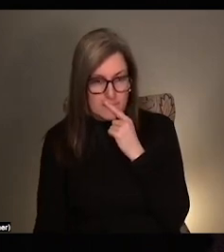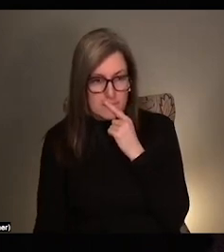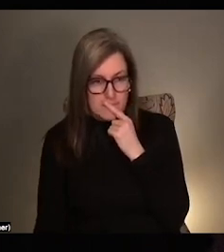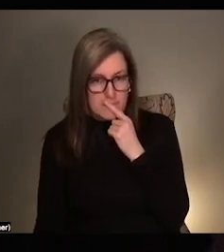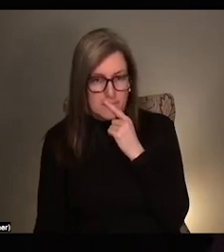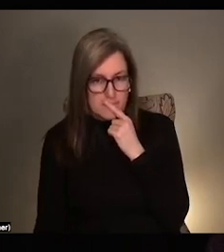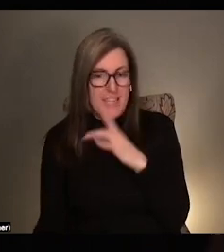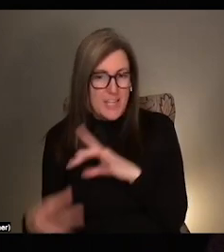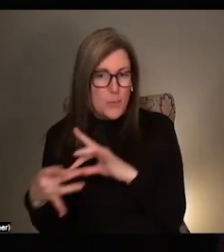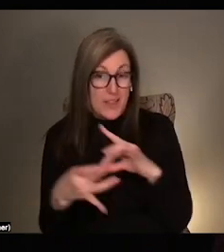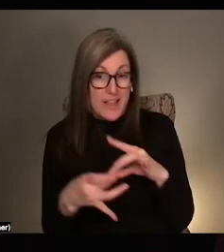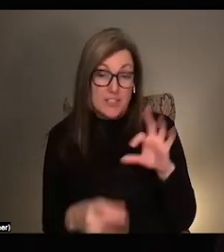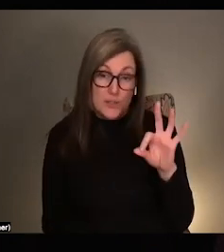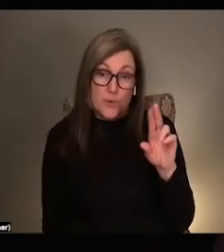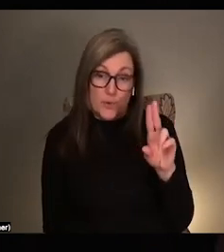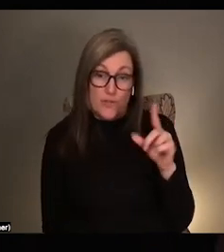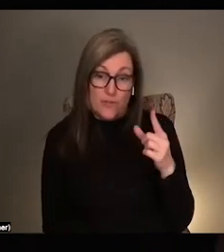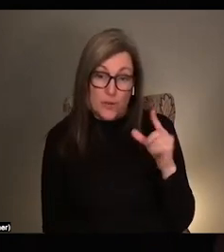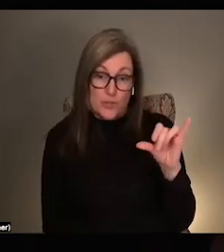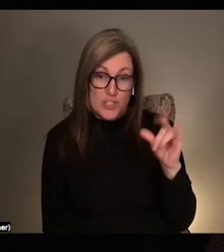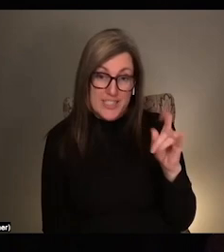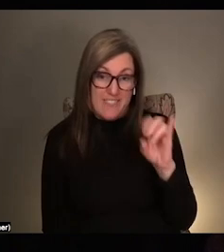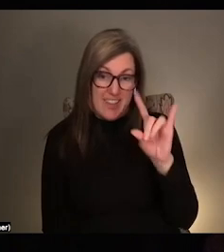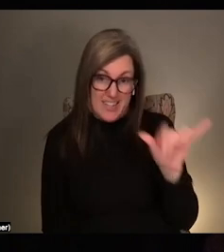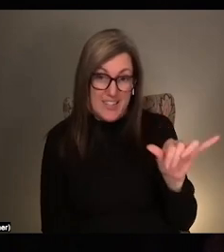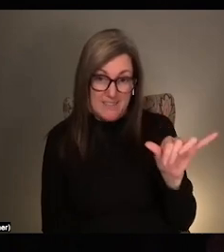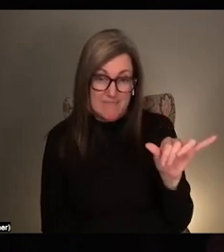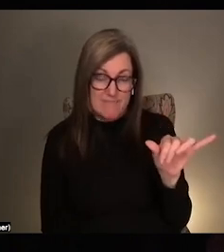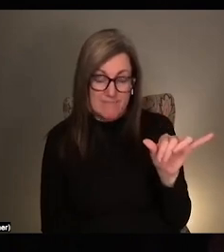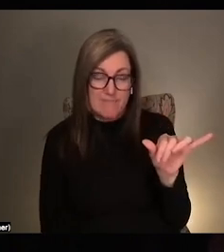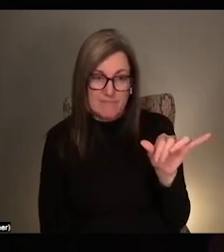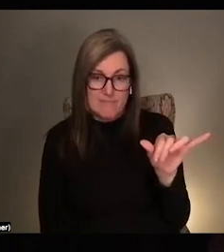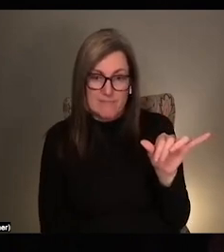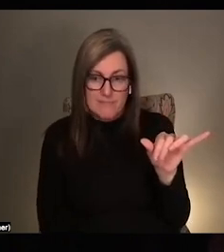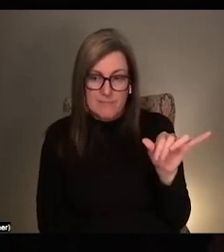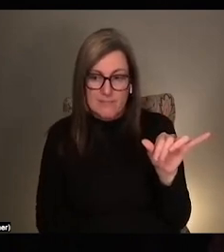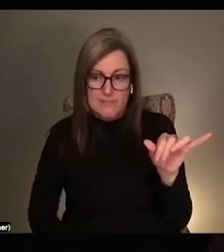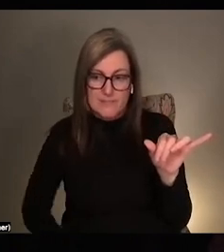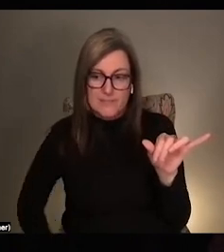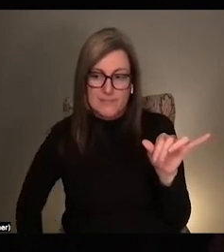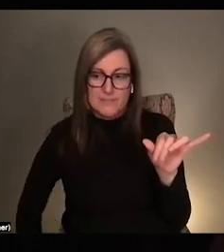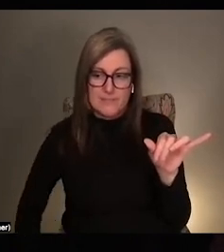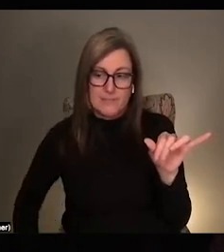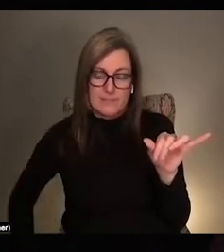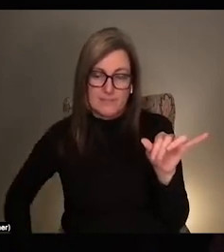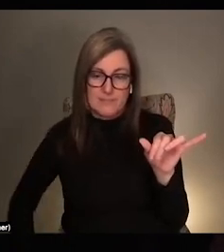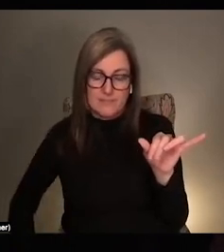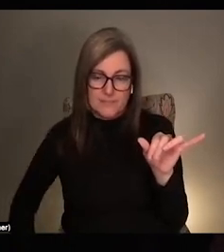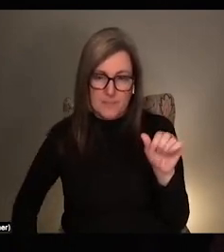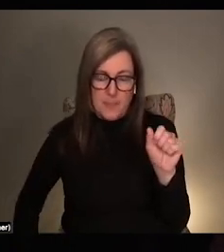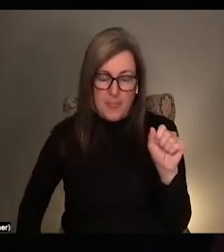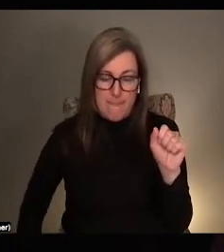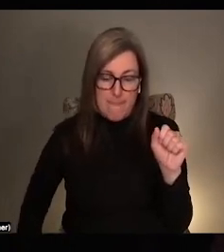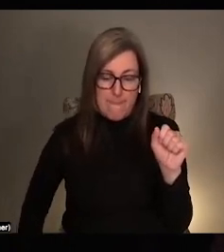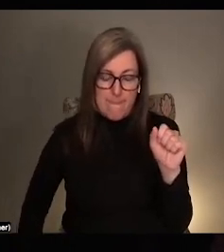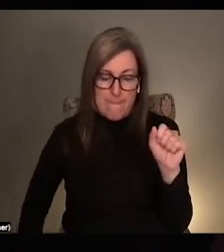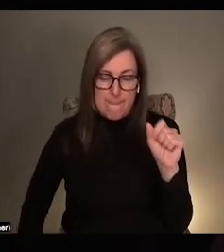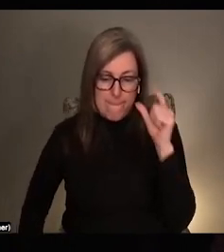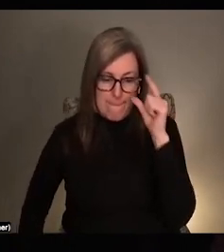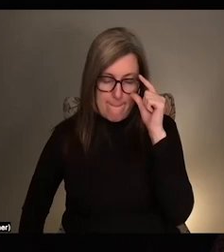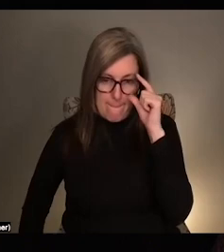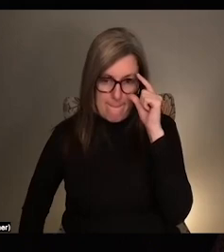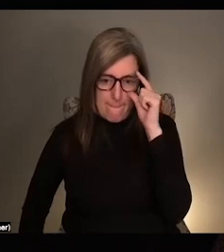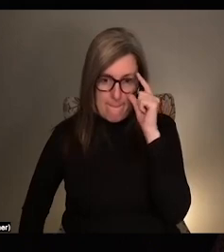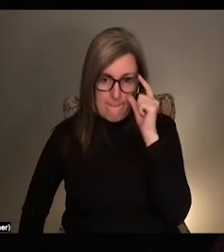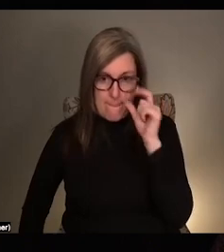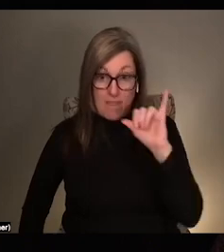fugitivity actually. We're just going to keep talking about that, which is just that like, um, I'm really trying to, I'm thinking here